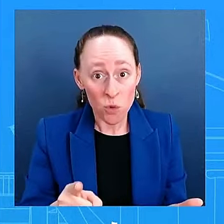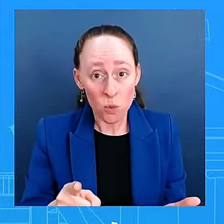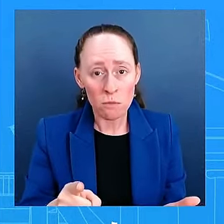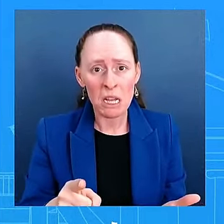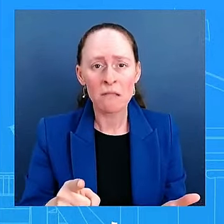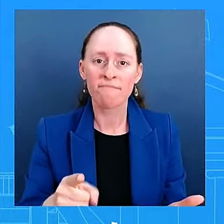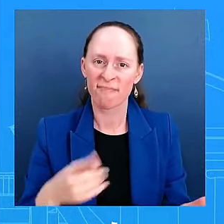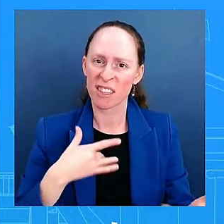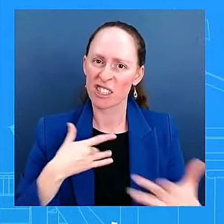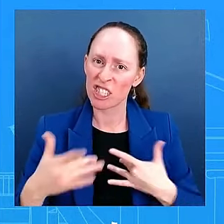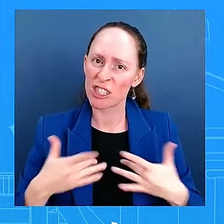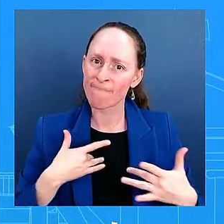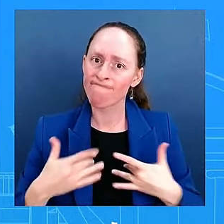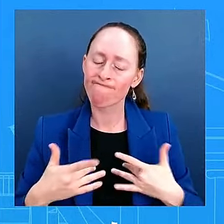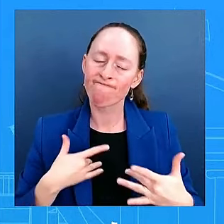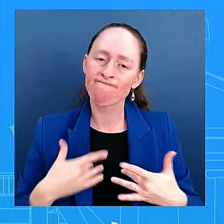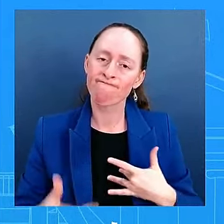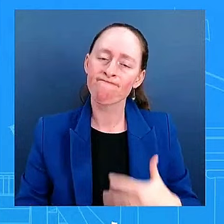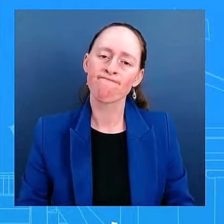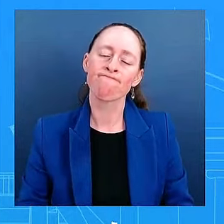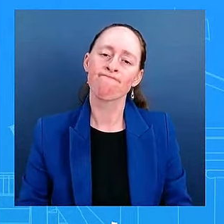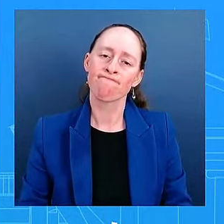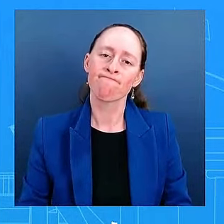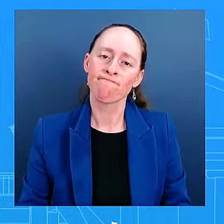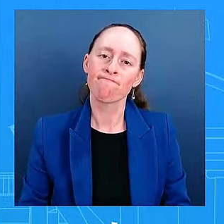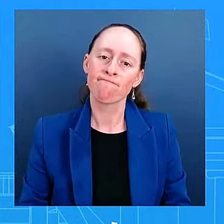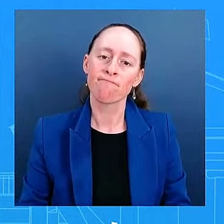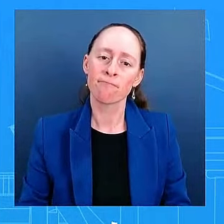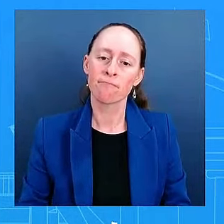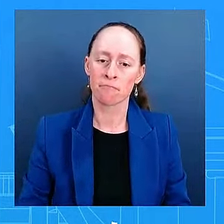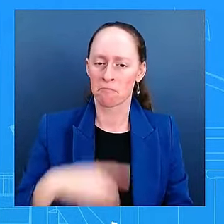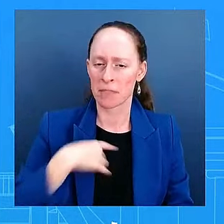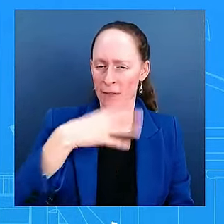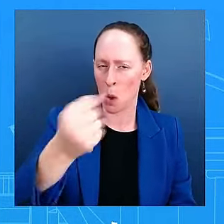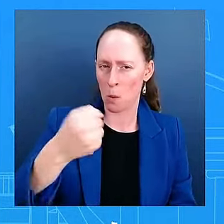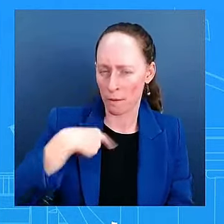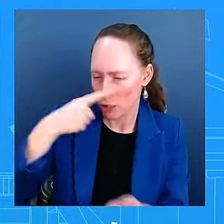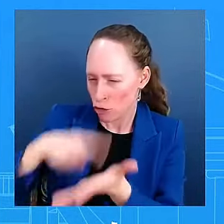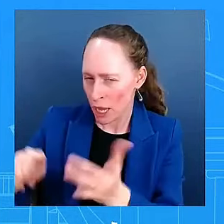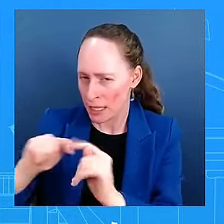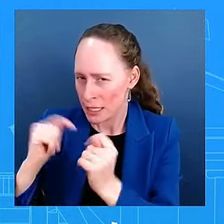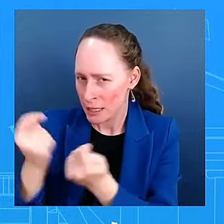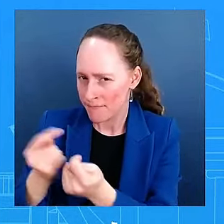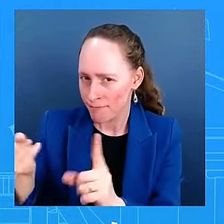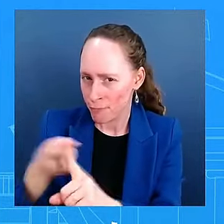get you a fuller, fuller answer. Okay. Go ahead.